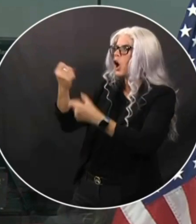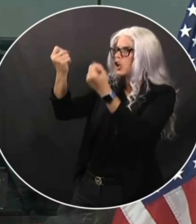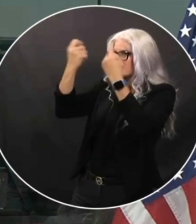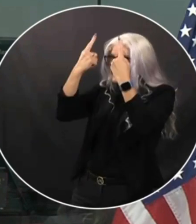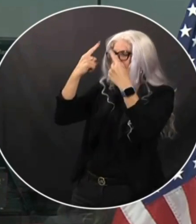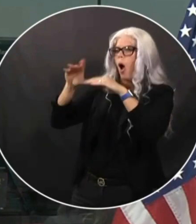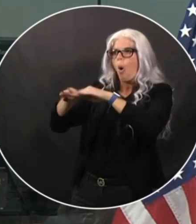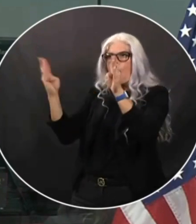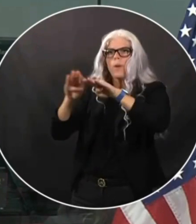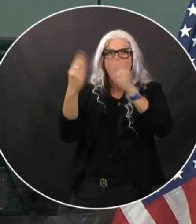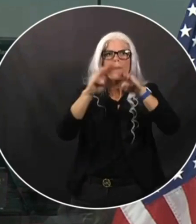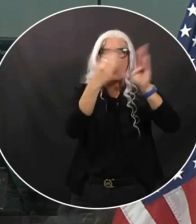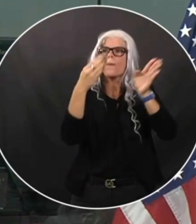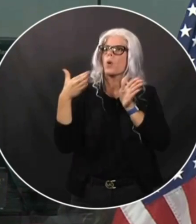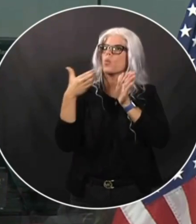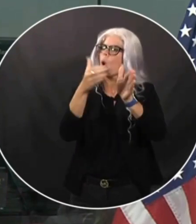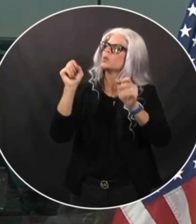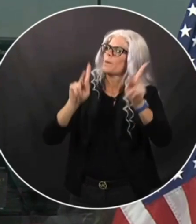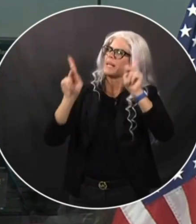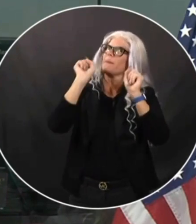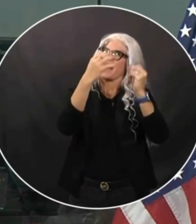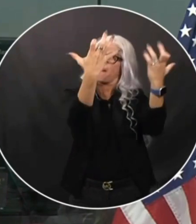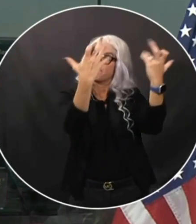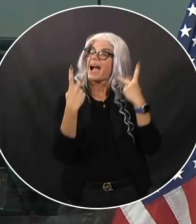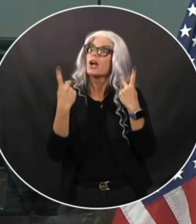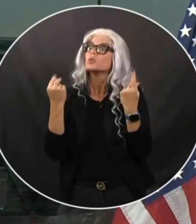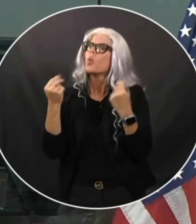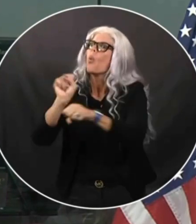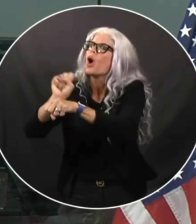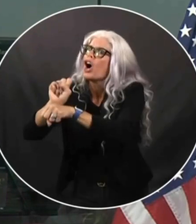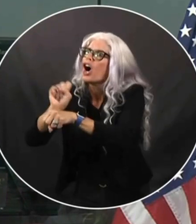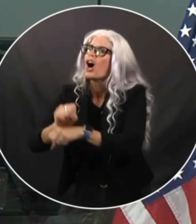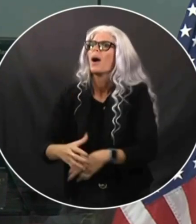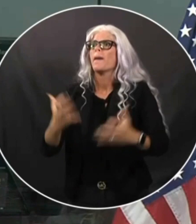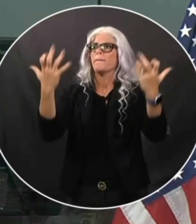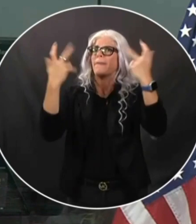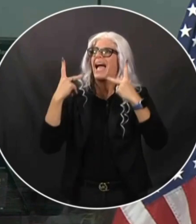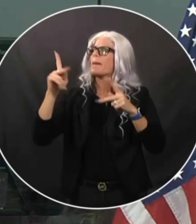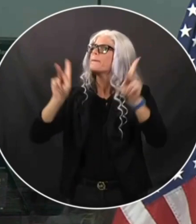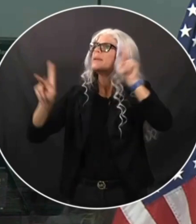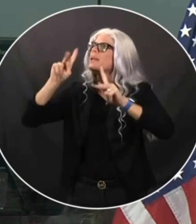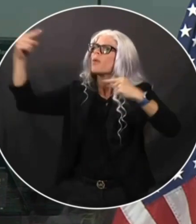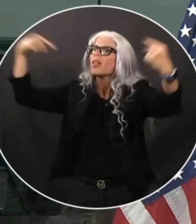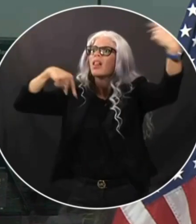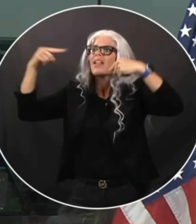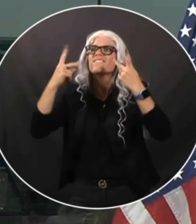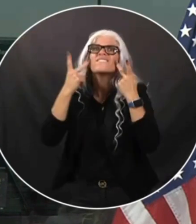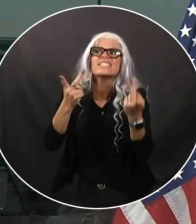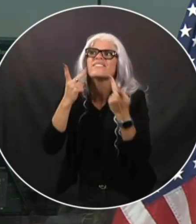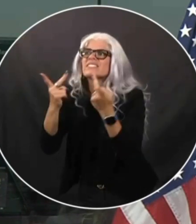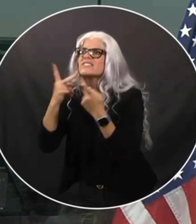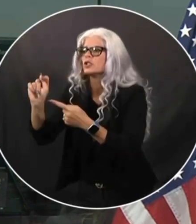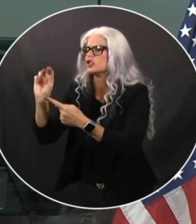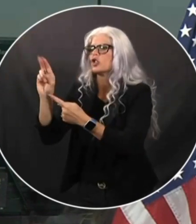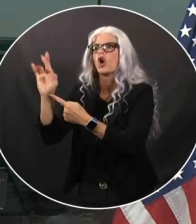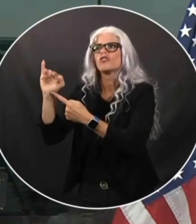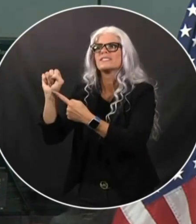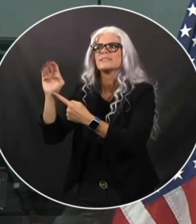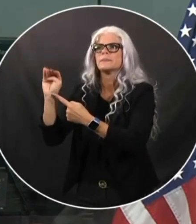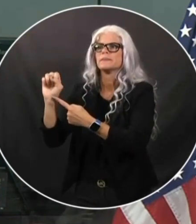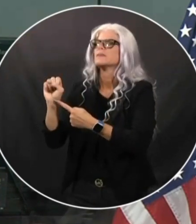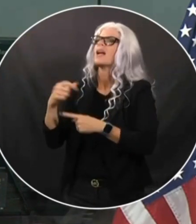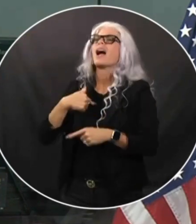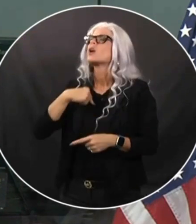in here and let us get them back to work. Let's get them back to tourism, which is what we need to do. I don't believe we're going to run into a situation where